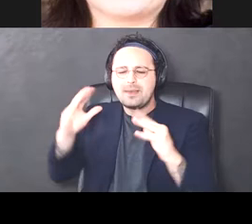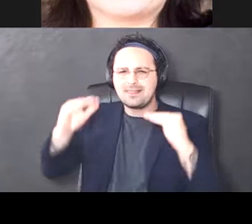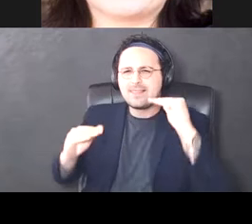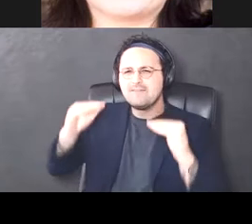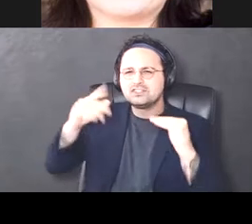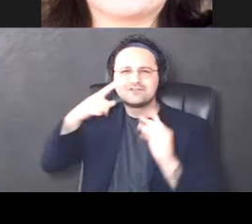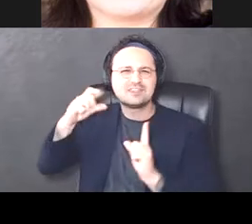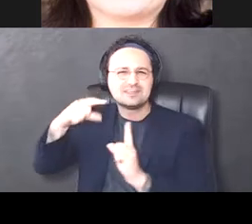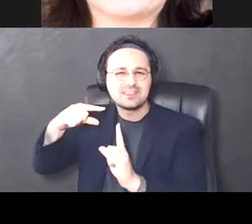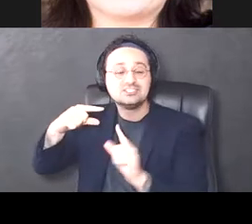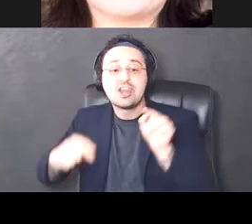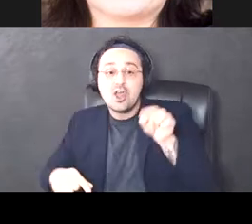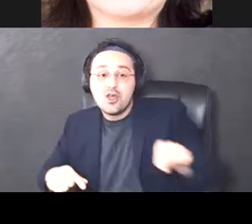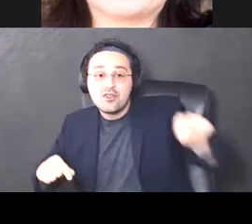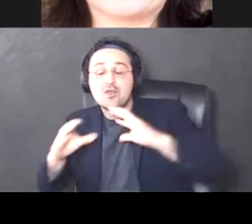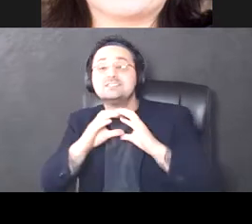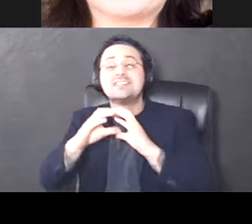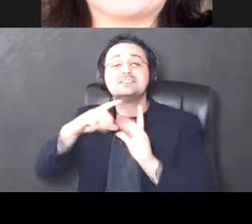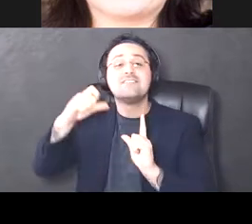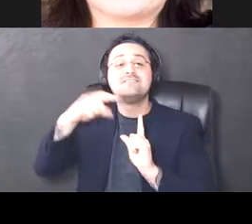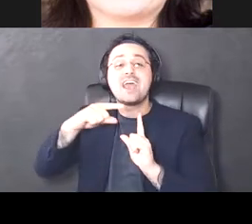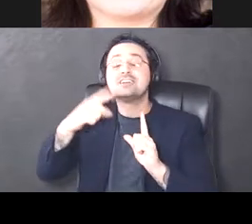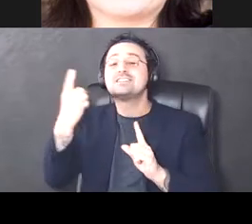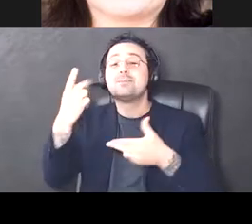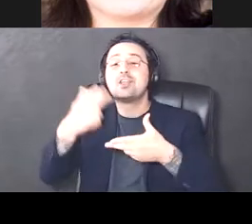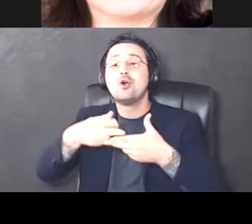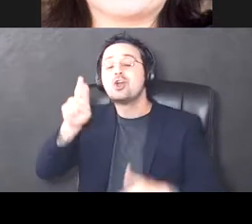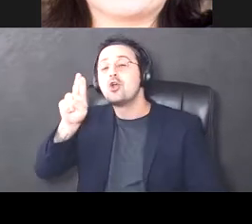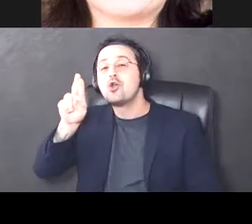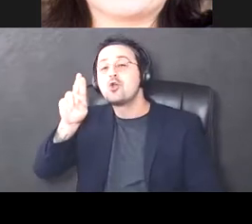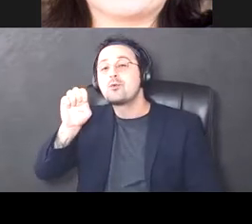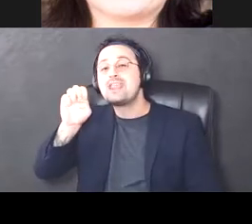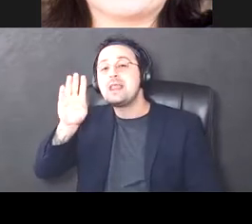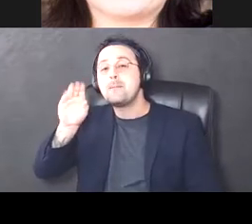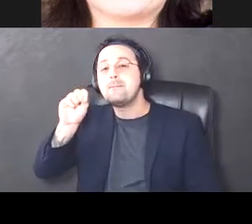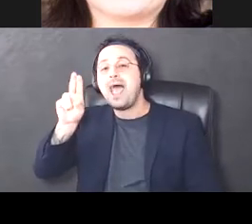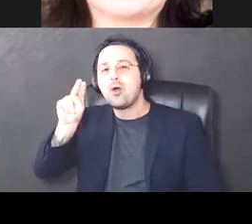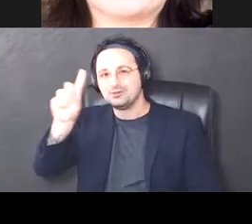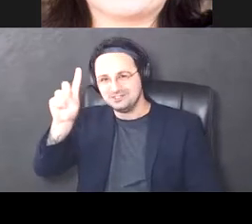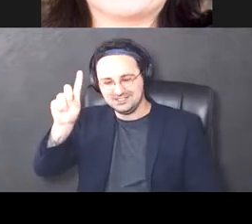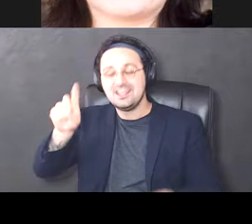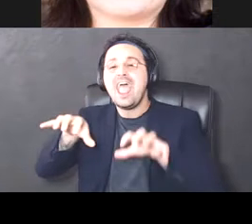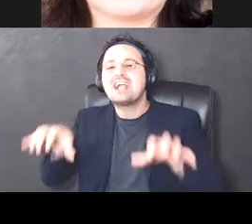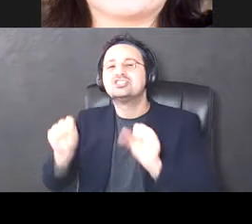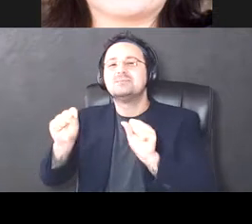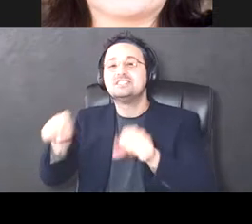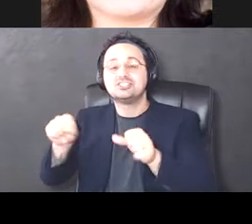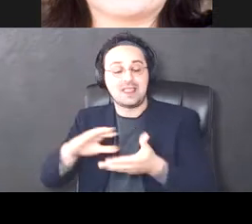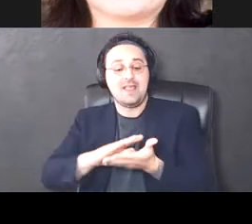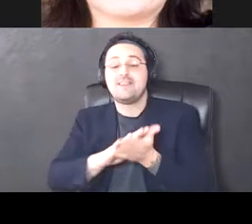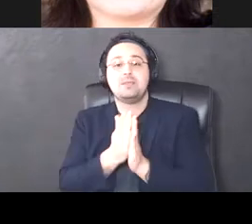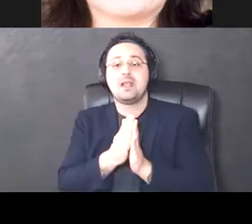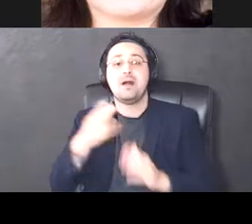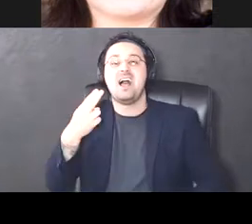Um, these cells also fire what's called a rebound action potential, which is, um, really that they get, um, hyper-polarized. So they